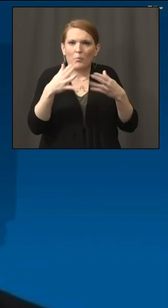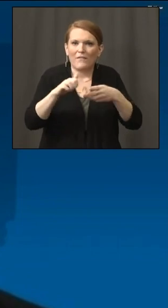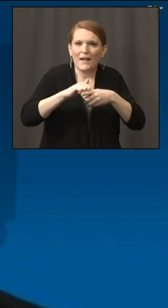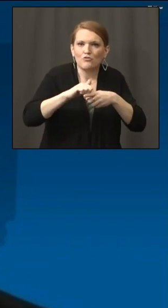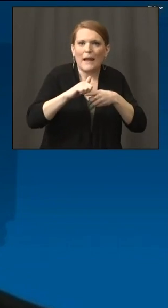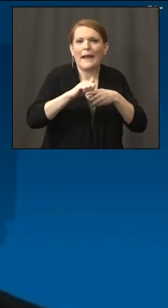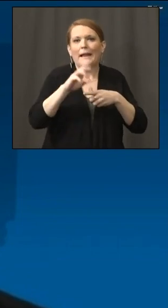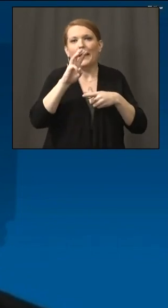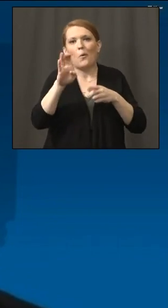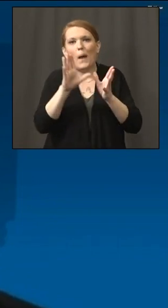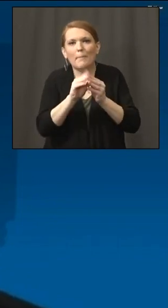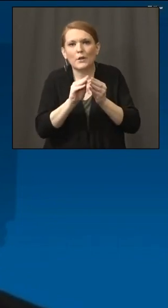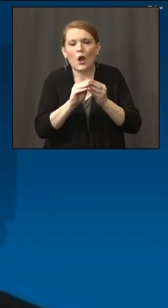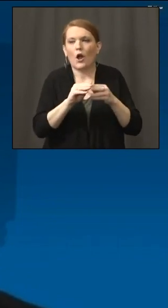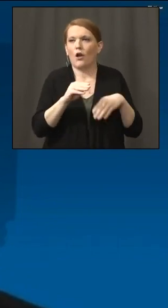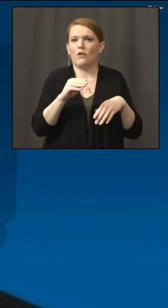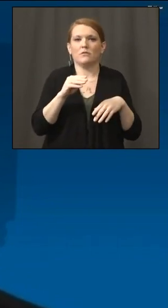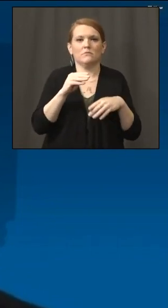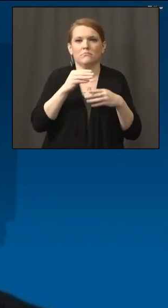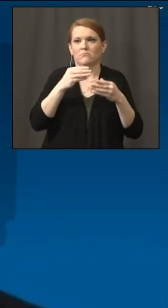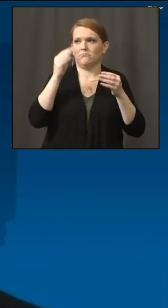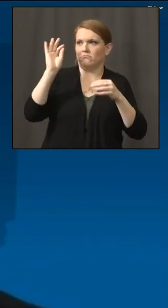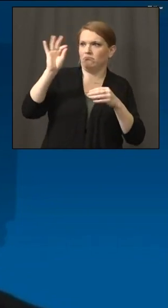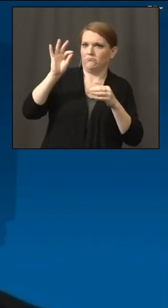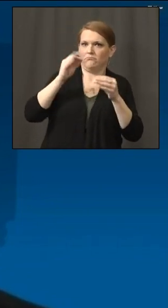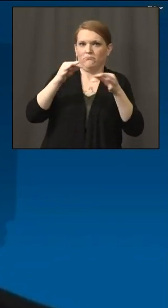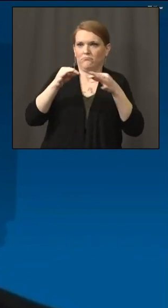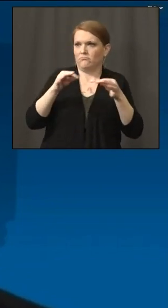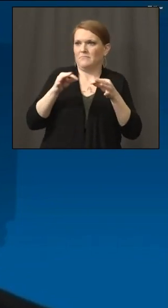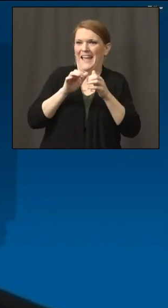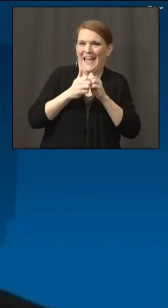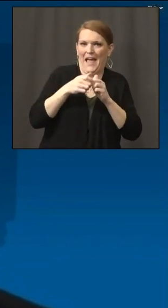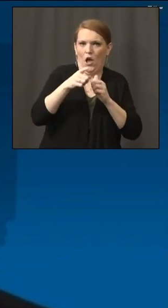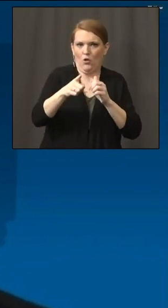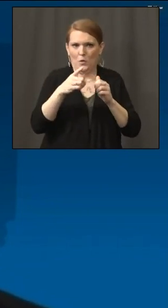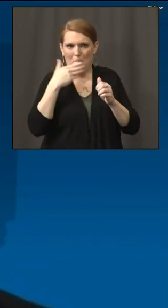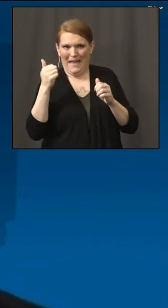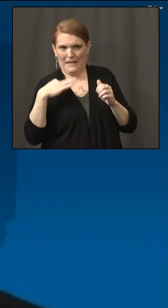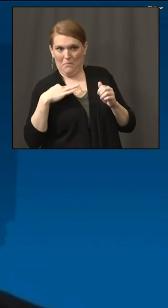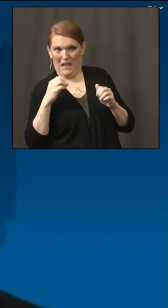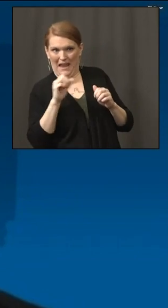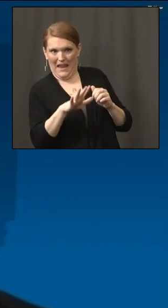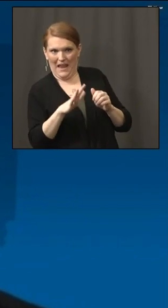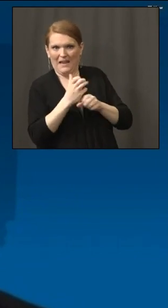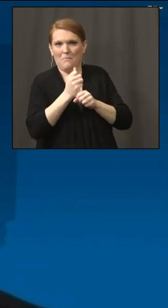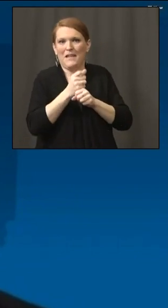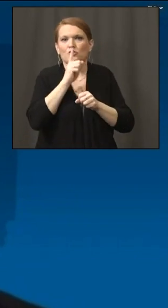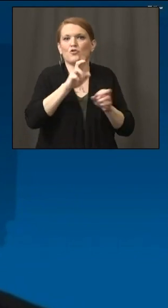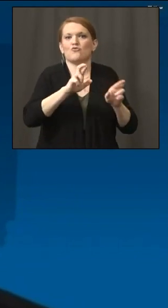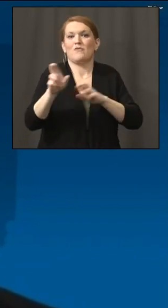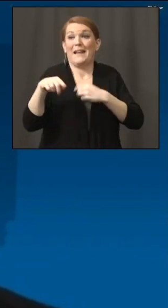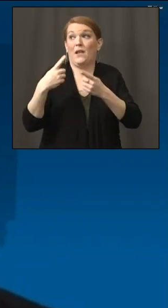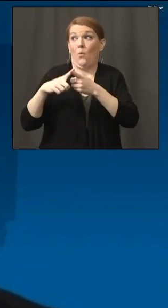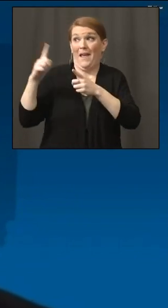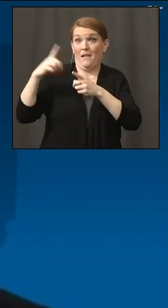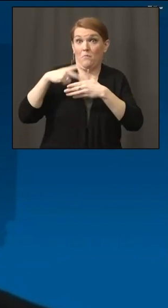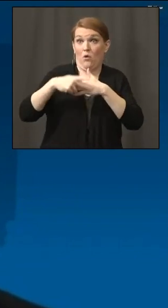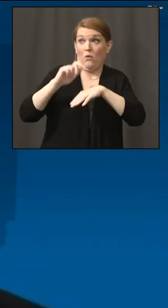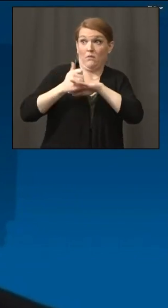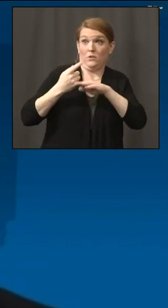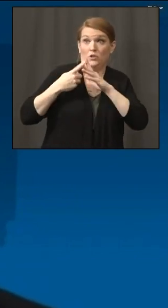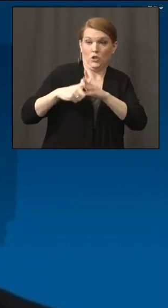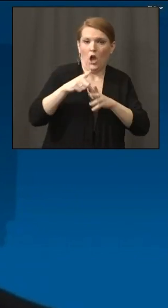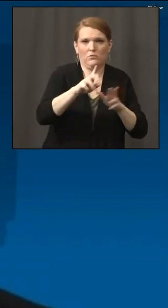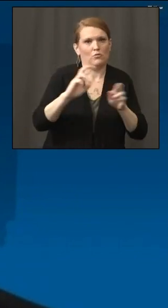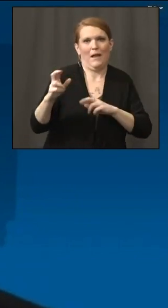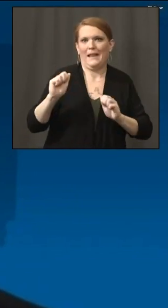the next several days to get you positioned and well prepared to get ready for when the program goes live. Last but not least,